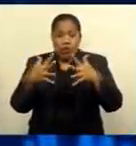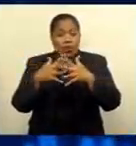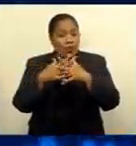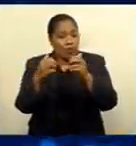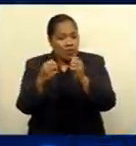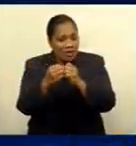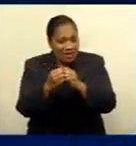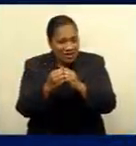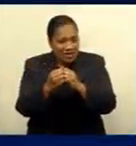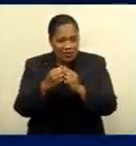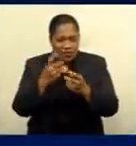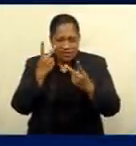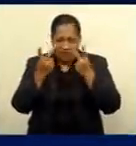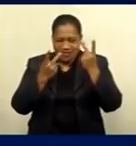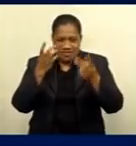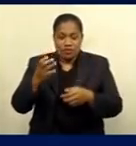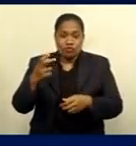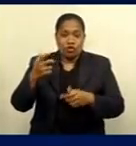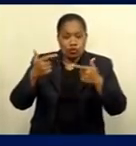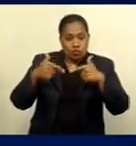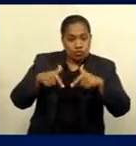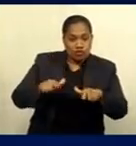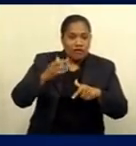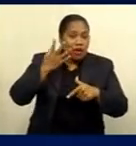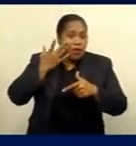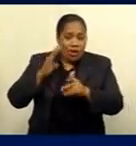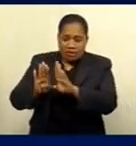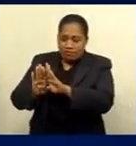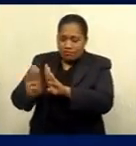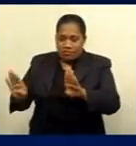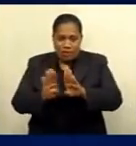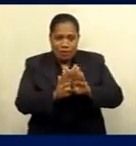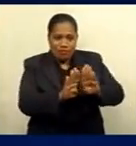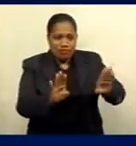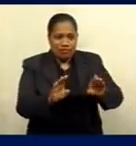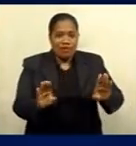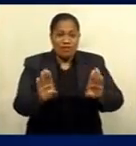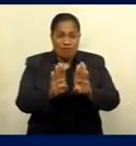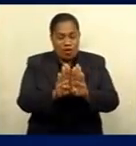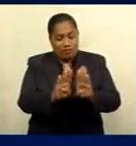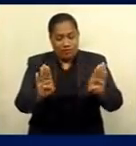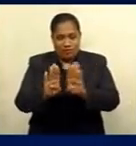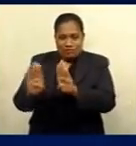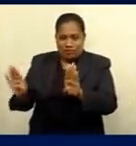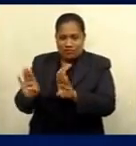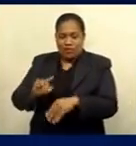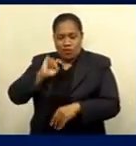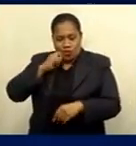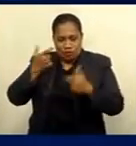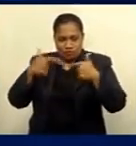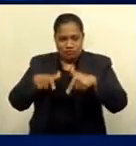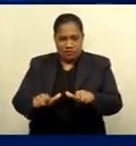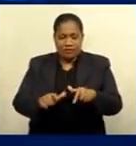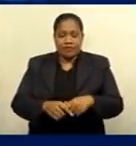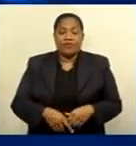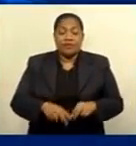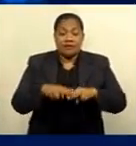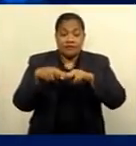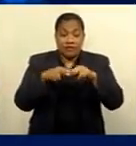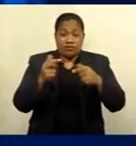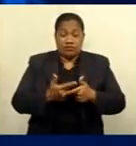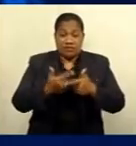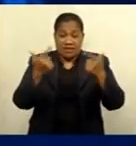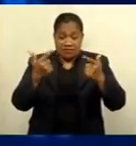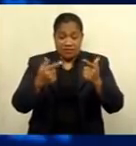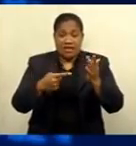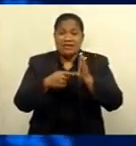anticipation of visitors traveling across once containment borders are lifted. Fiji's largest locally owned and managed hotel, Tano